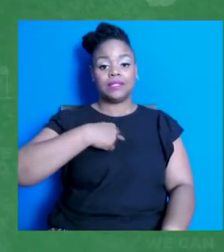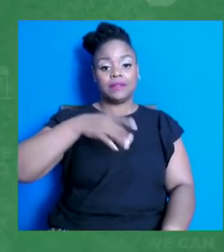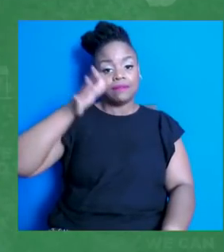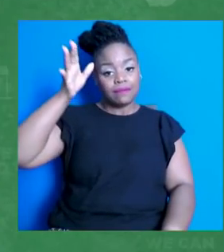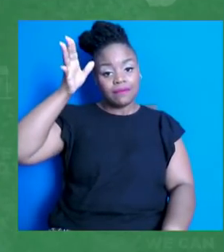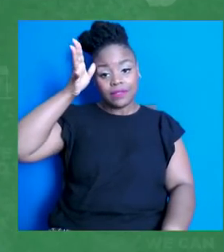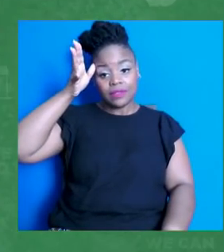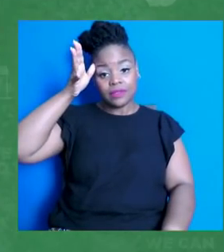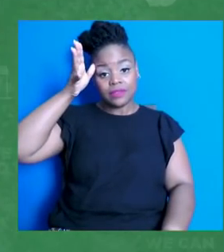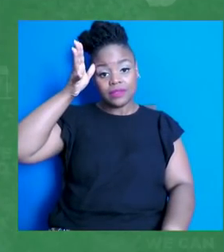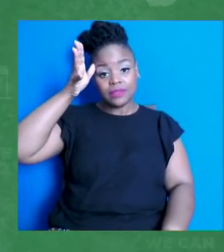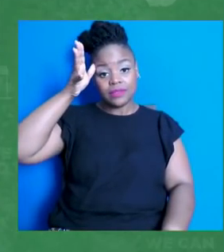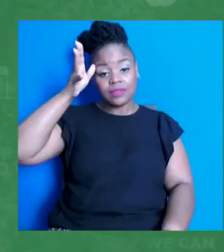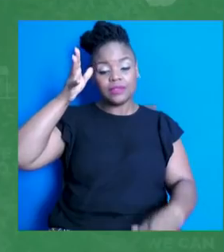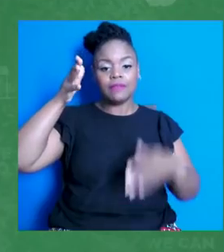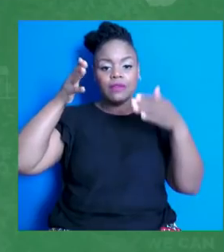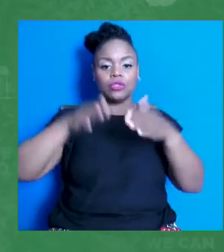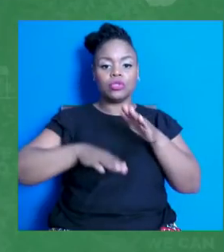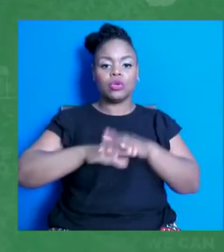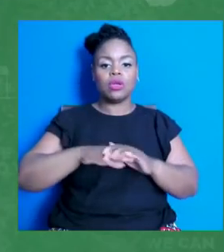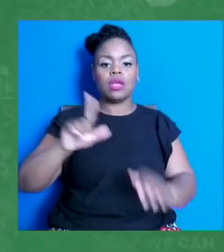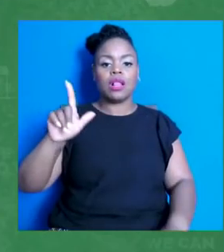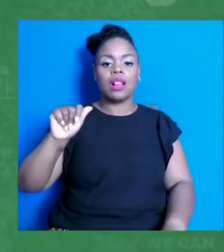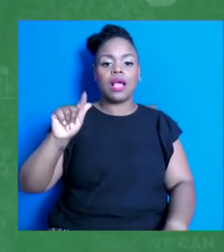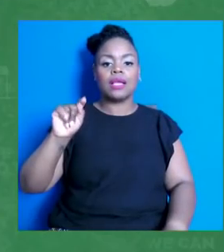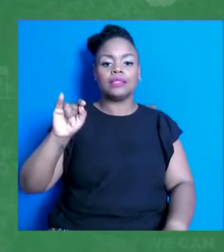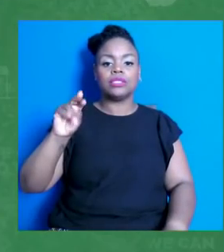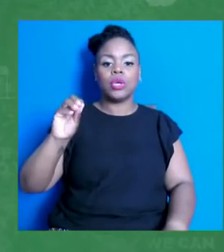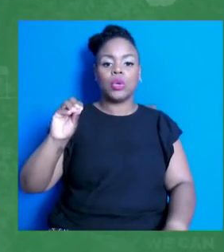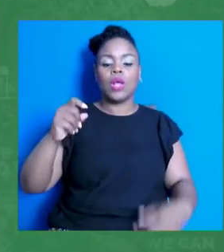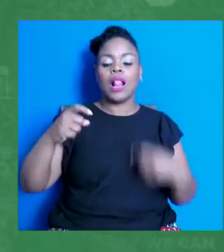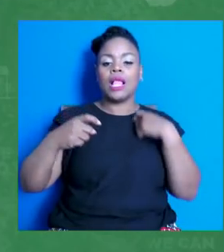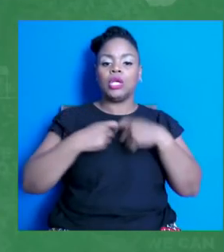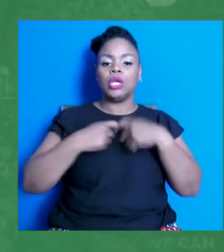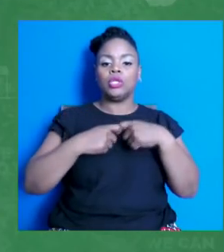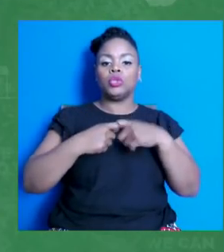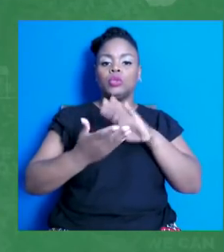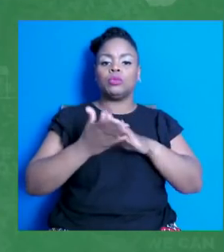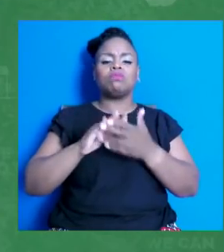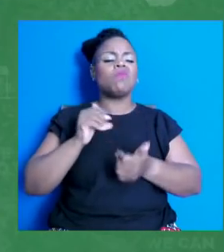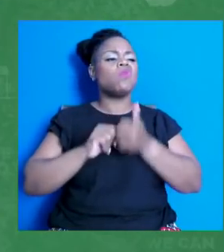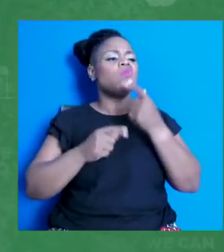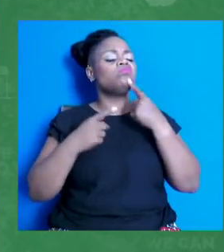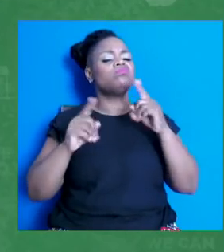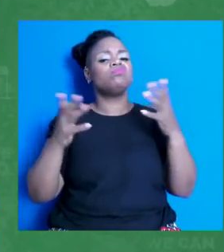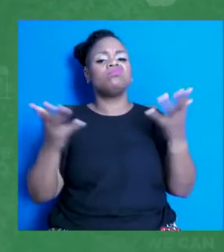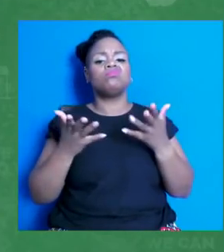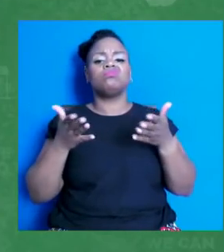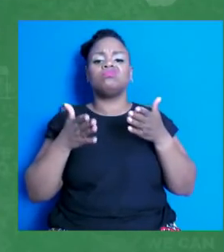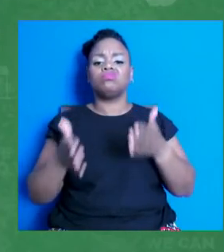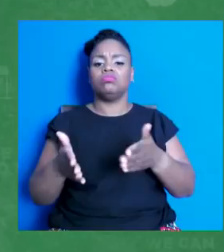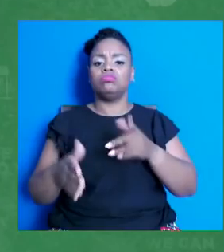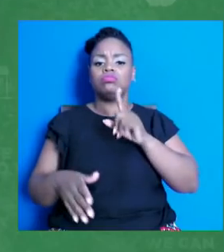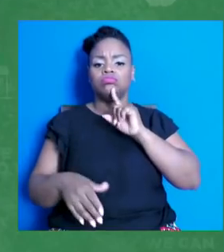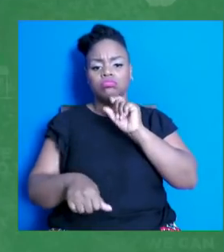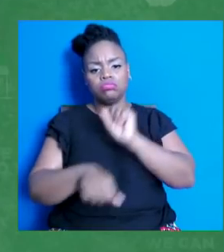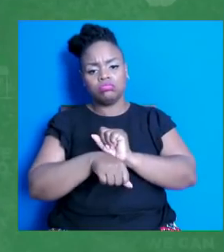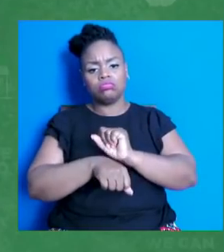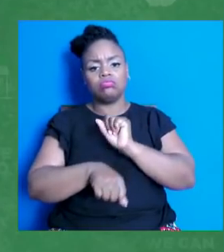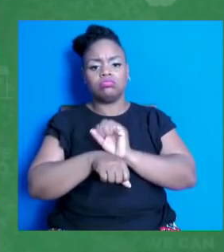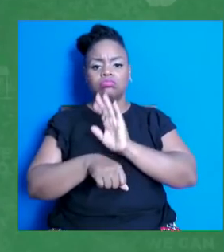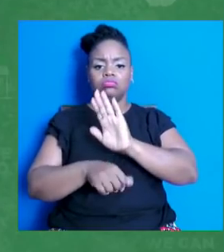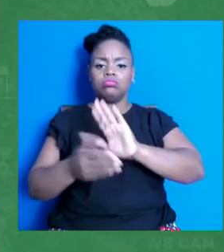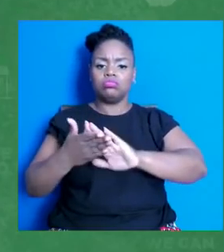Latino community. What have been the most effective ways to ensure that your community gets vaccinated?